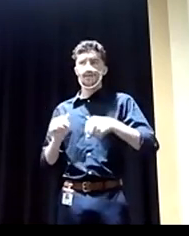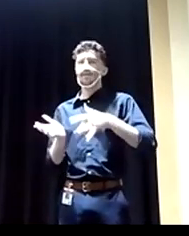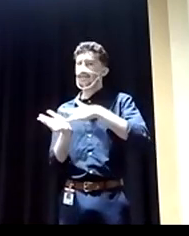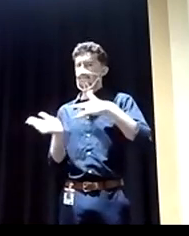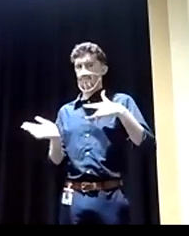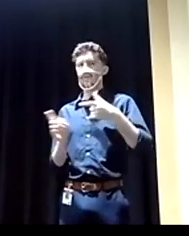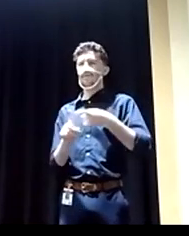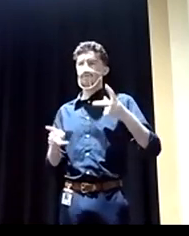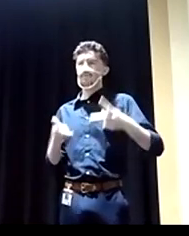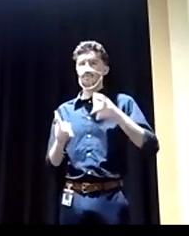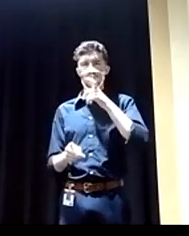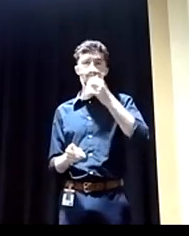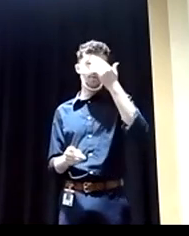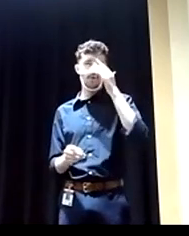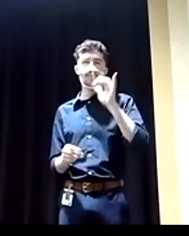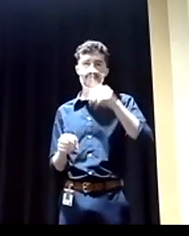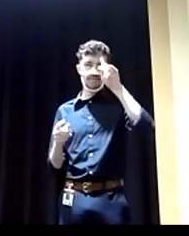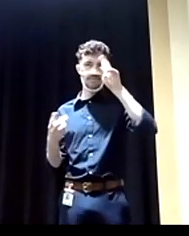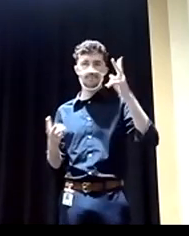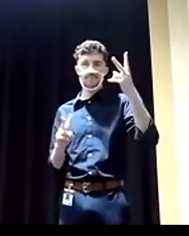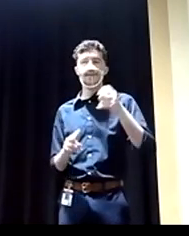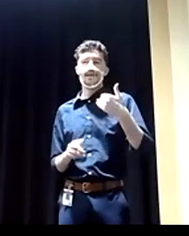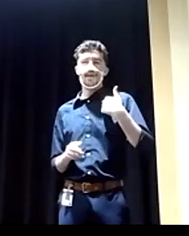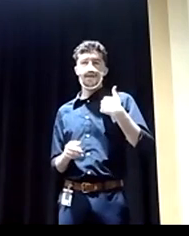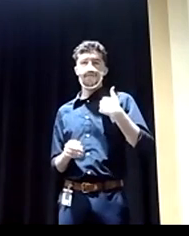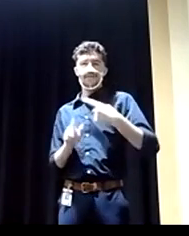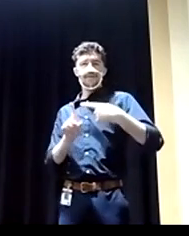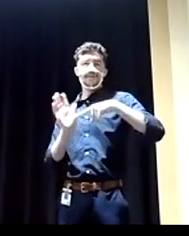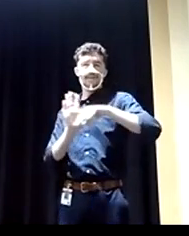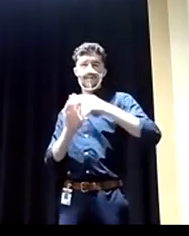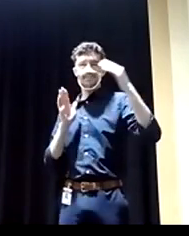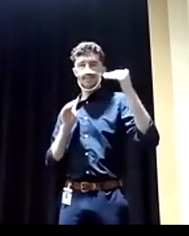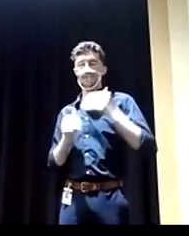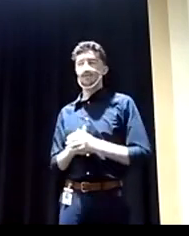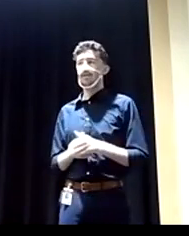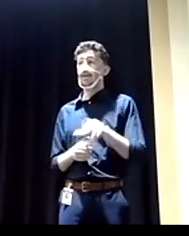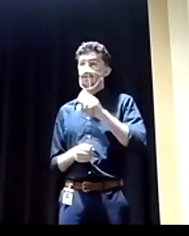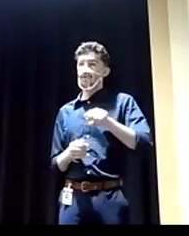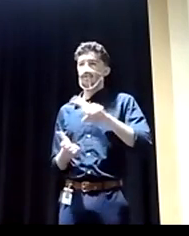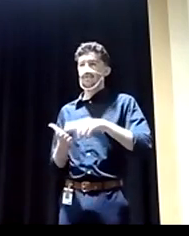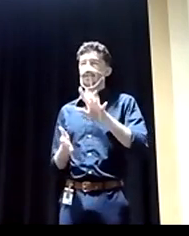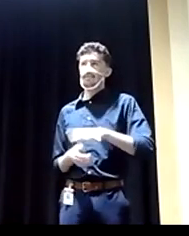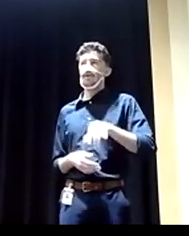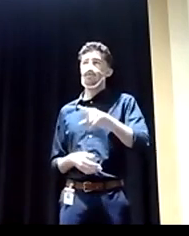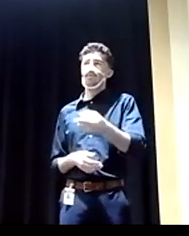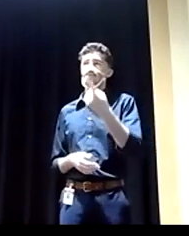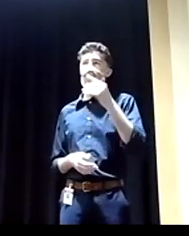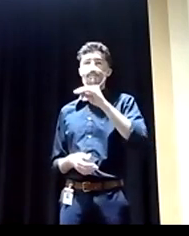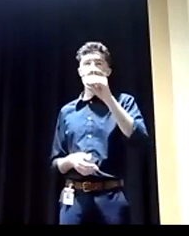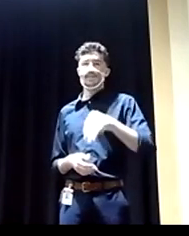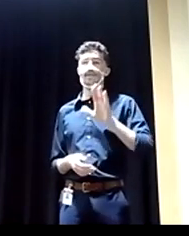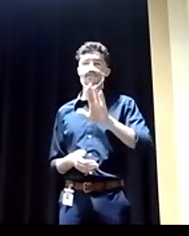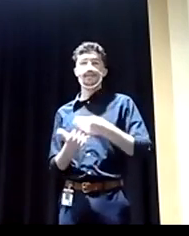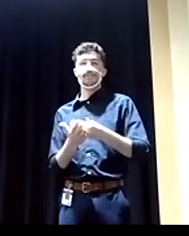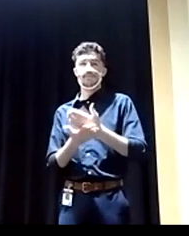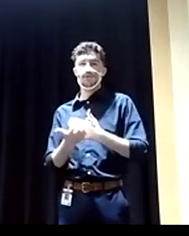those that have, you know, mal intent. The truth is, the United States spends roughly one percent of its of its budget on, on